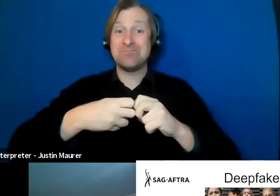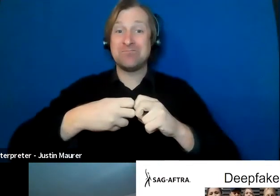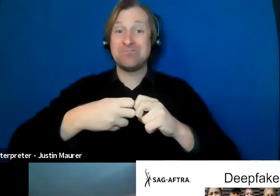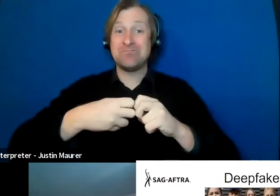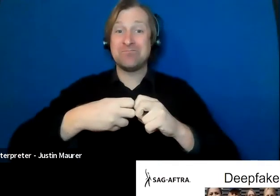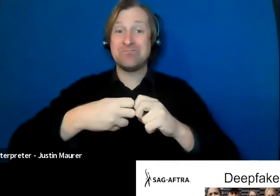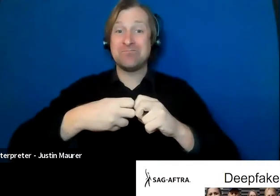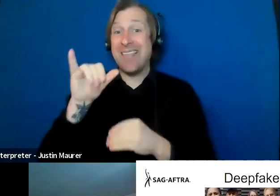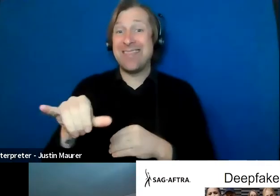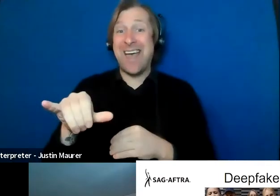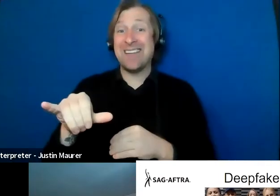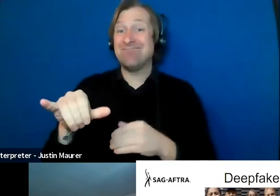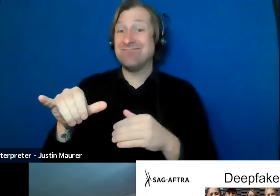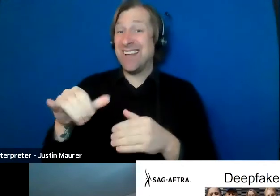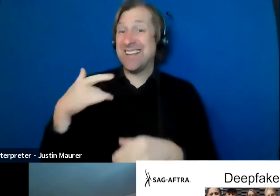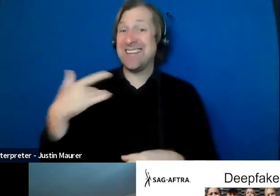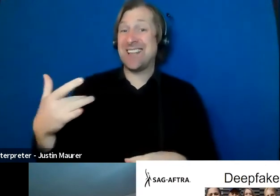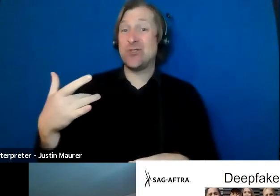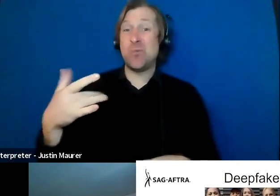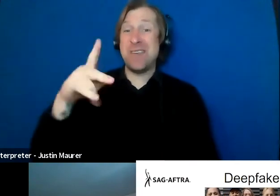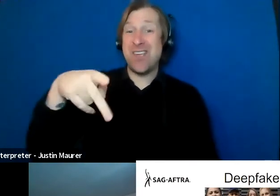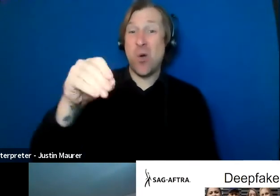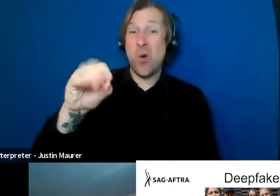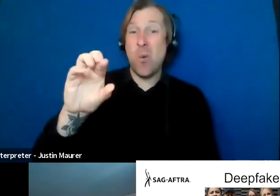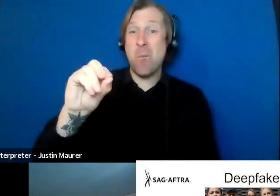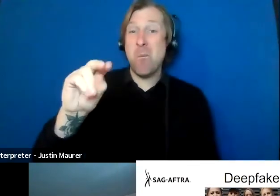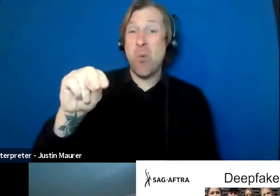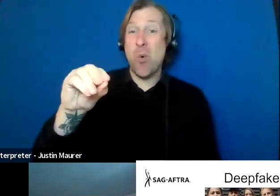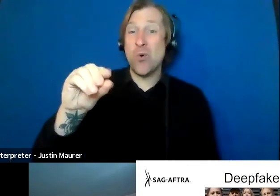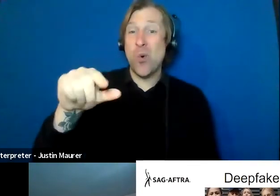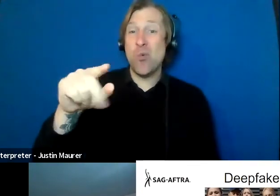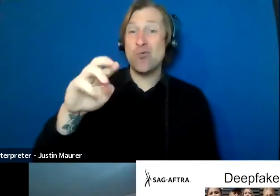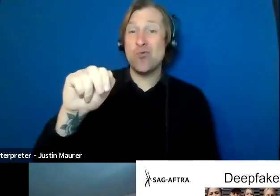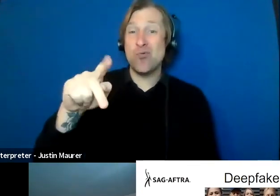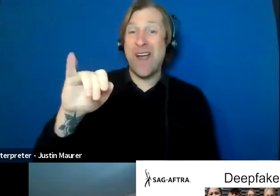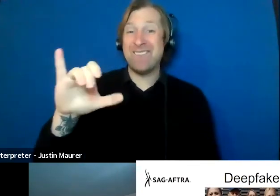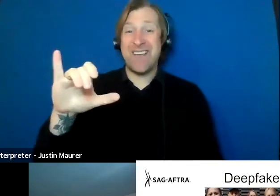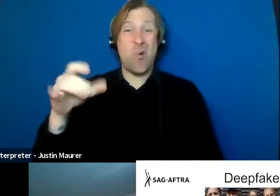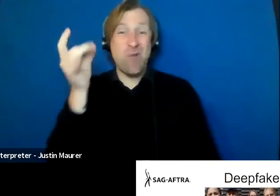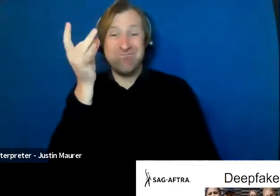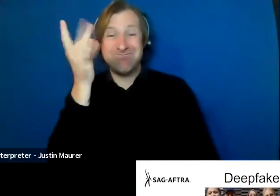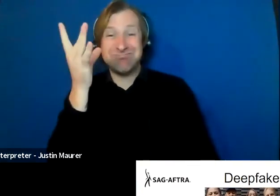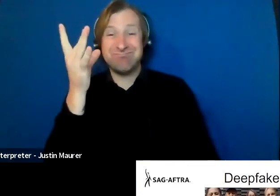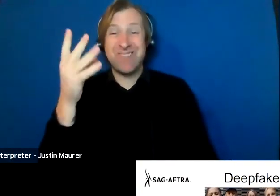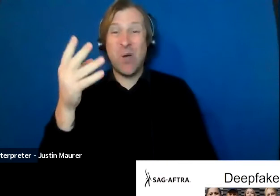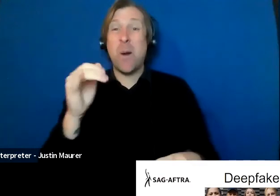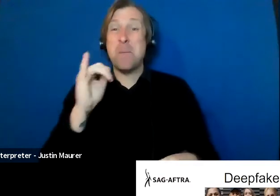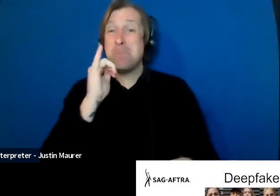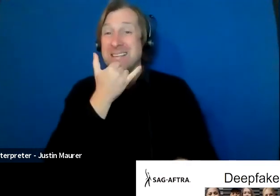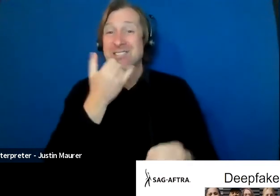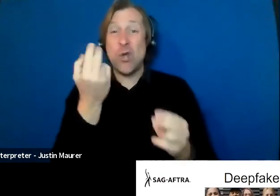often seedy, pornographic, and intentionally incendiary nature of how images are misused in deep